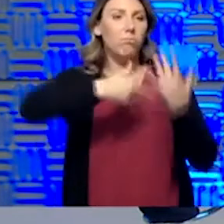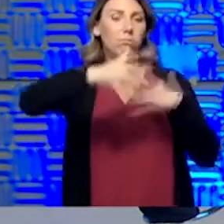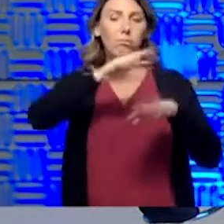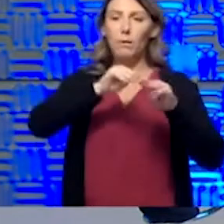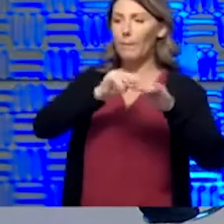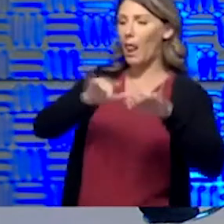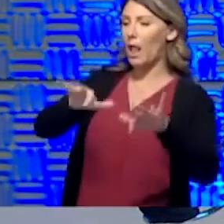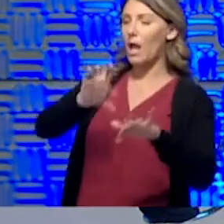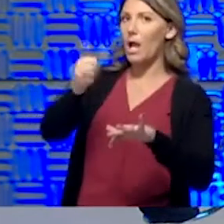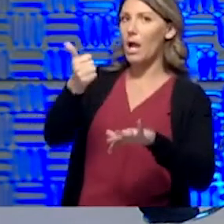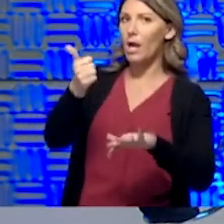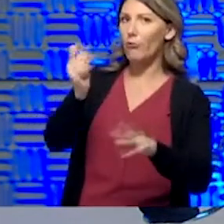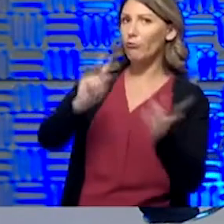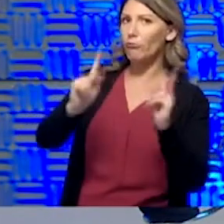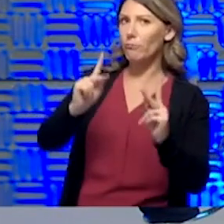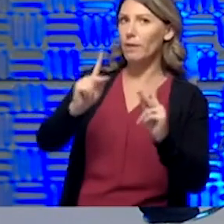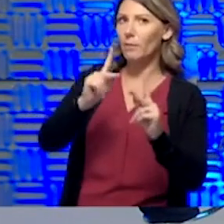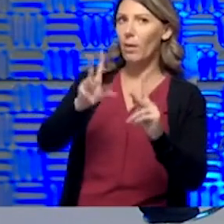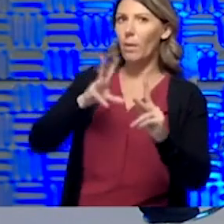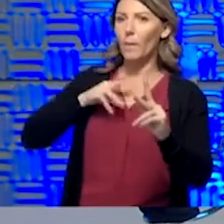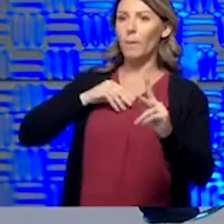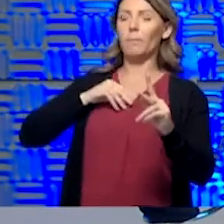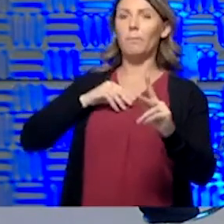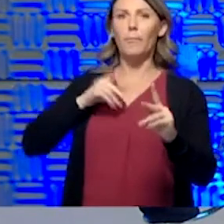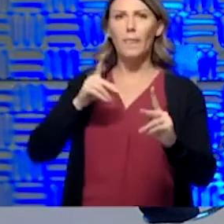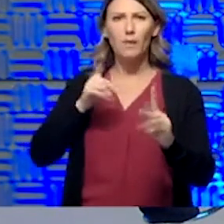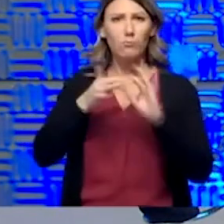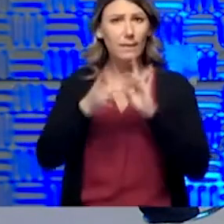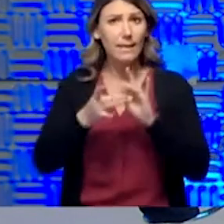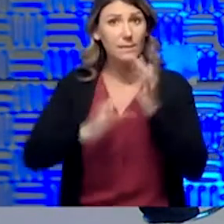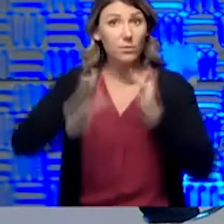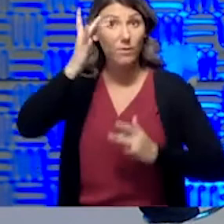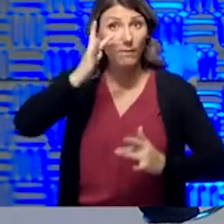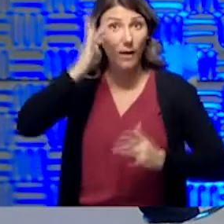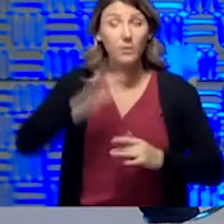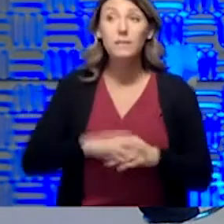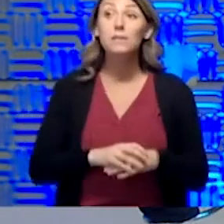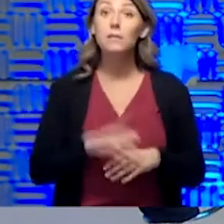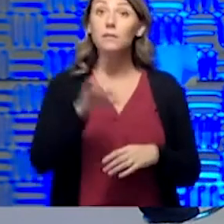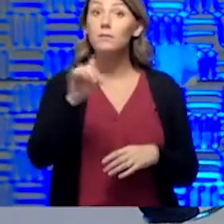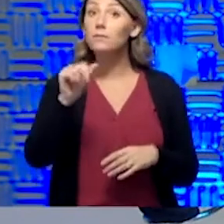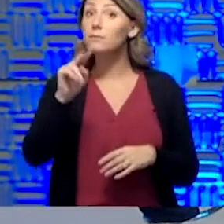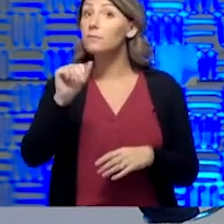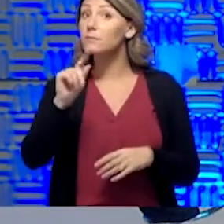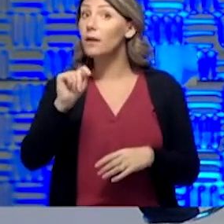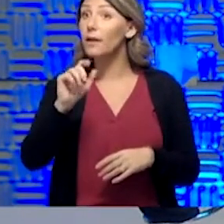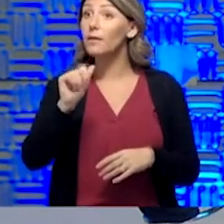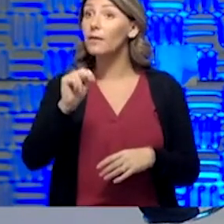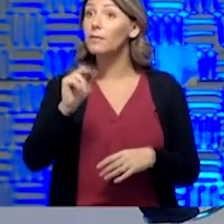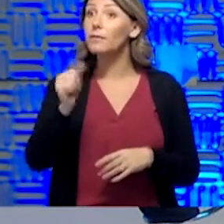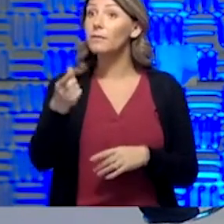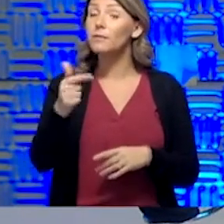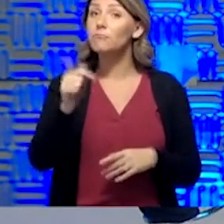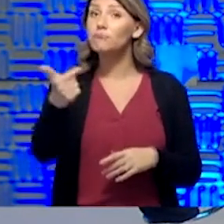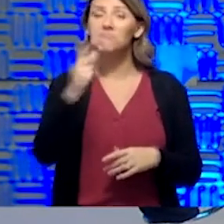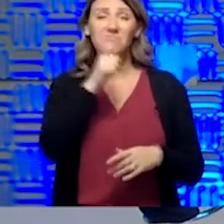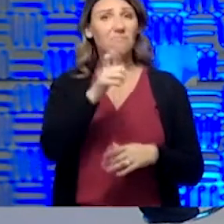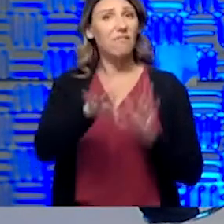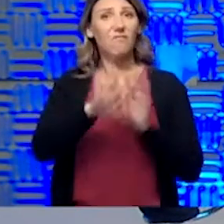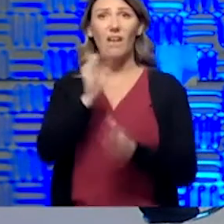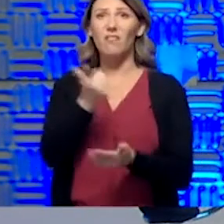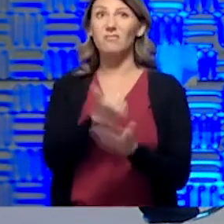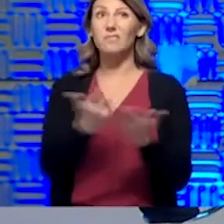about the virus and secondhand smoke? Dana? Yeah, I haven't found any, out of a lot of